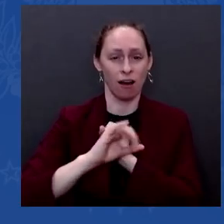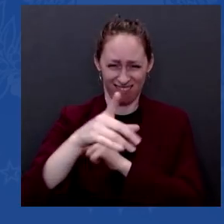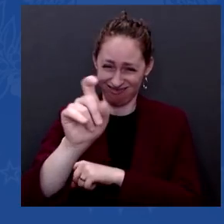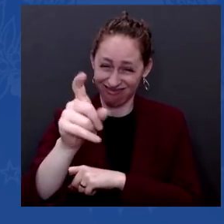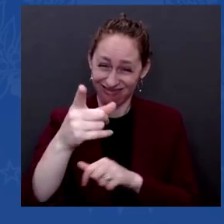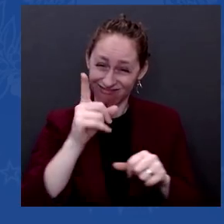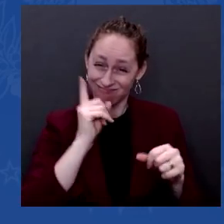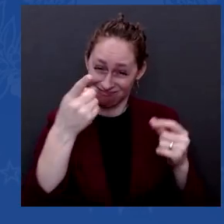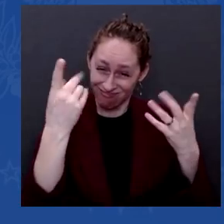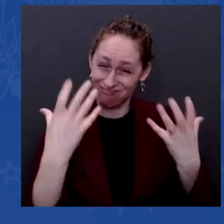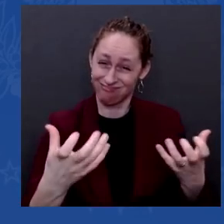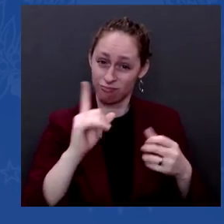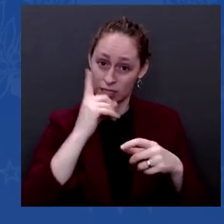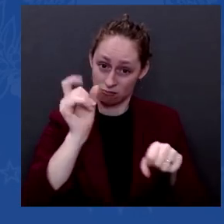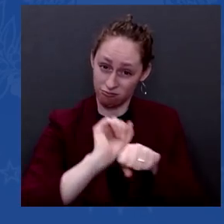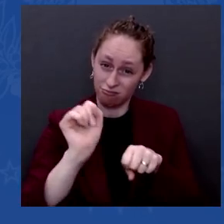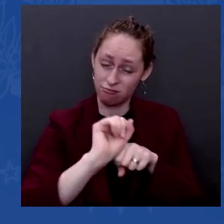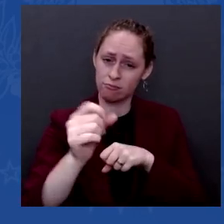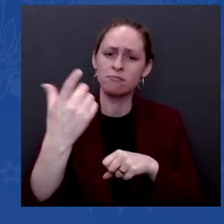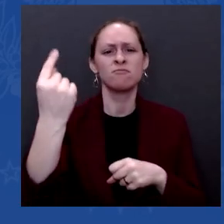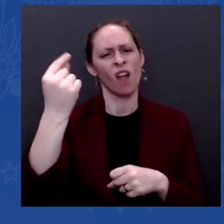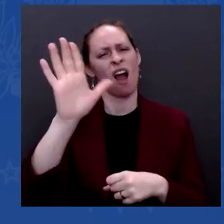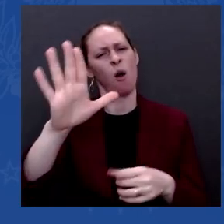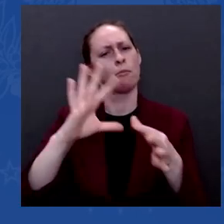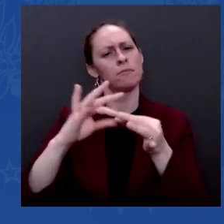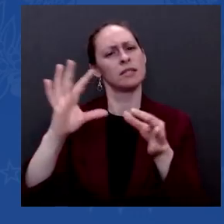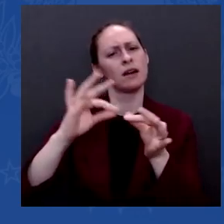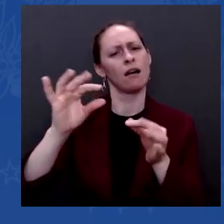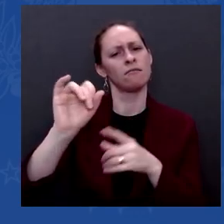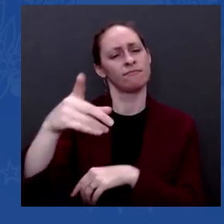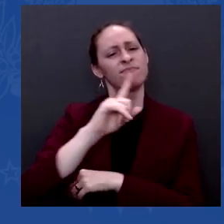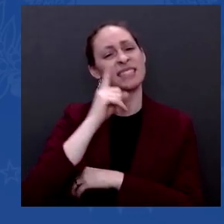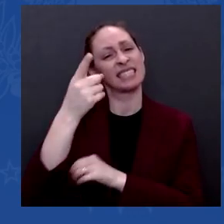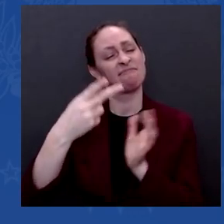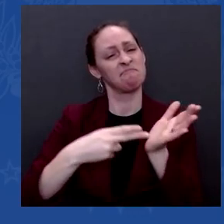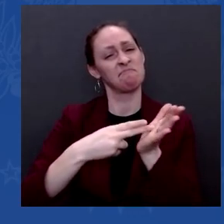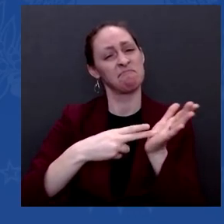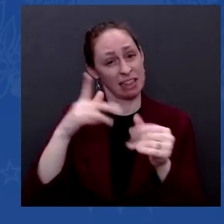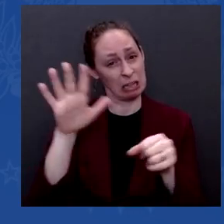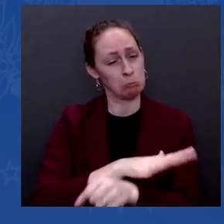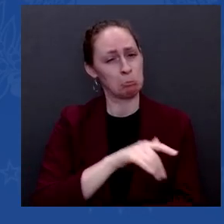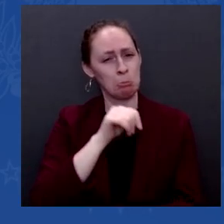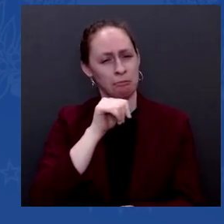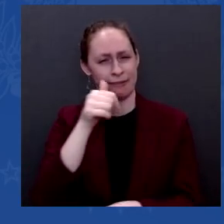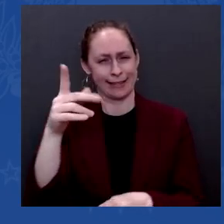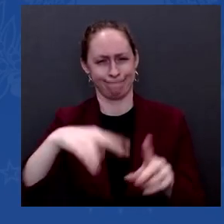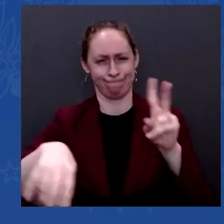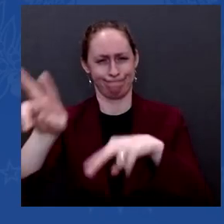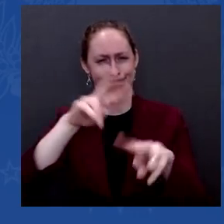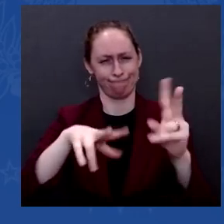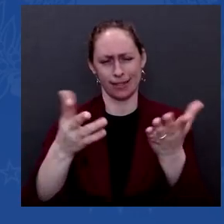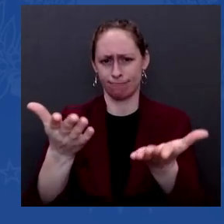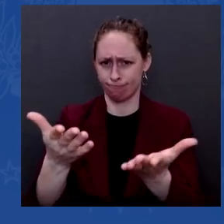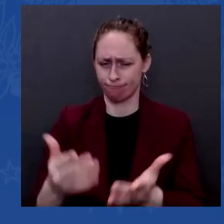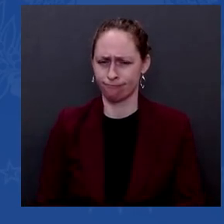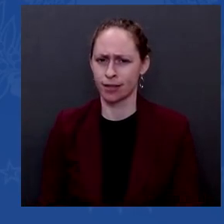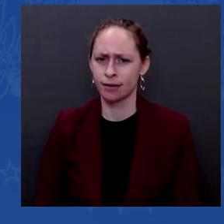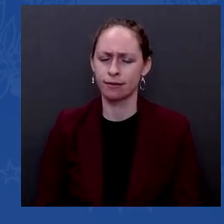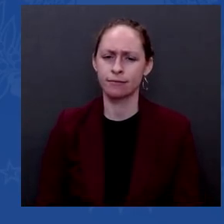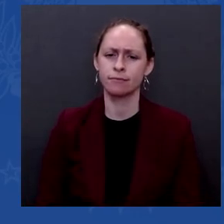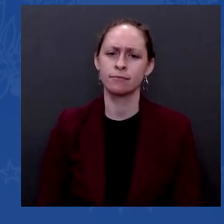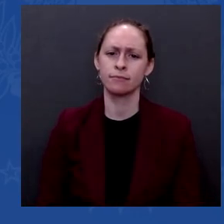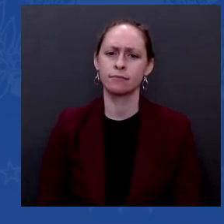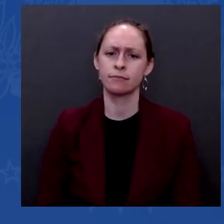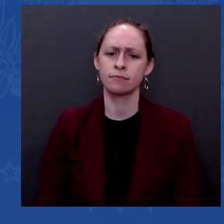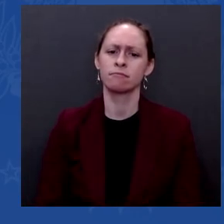do not have their backs, as you promised on the campaign trail? I've had their back. I've had their back my entire career. I've never not had